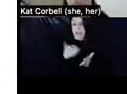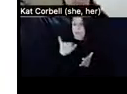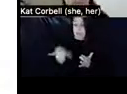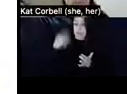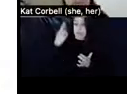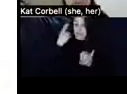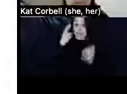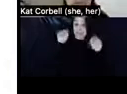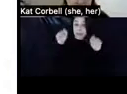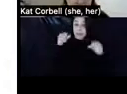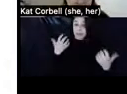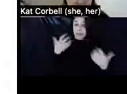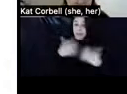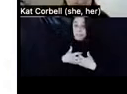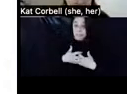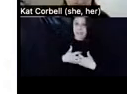uh, over to you, Kat.